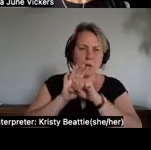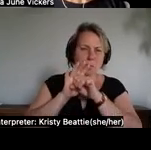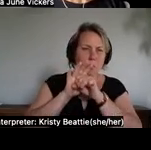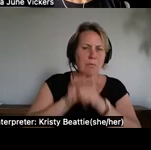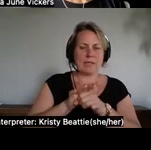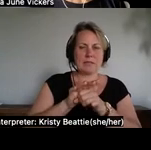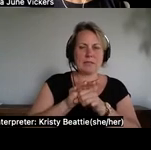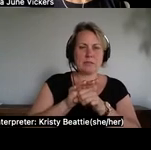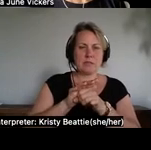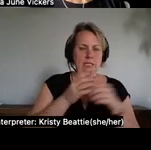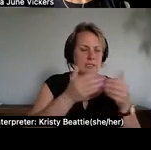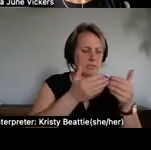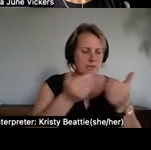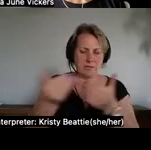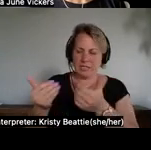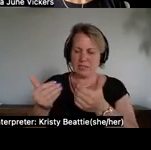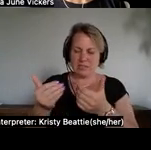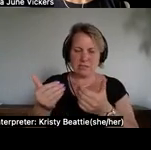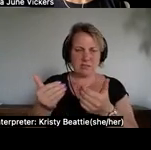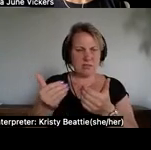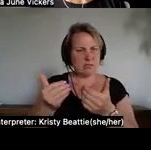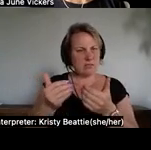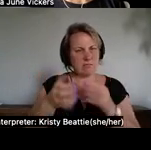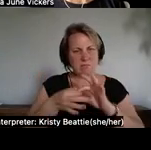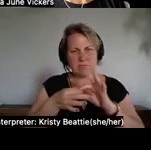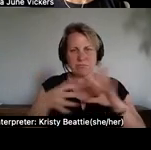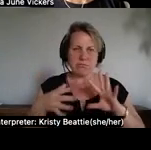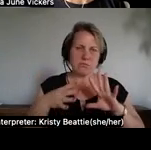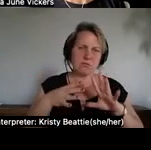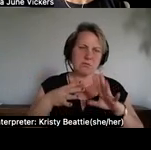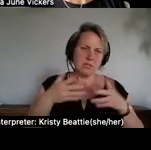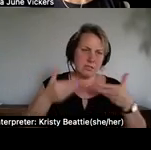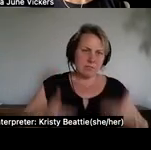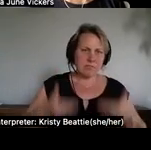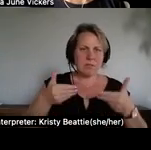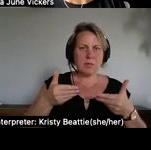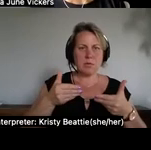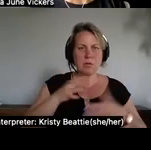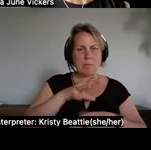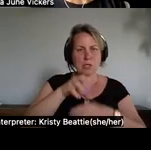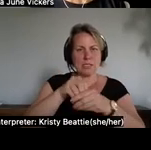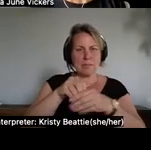beings participate in developing the pedagogy of their liberation